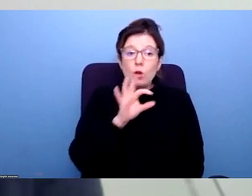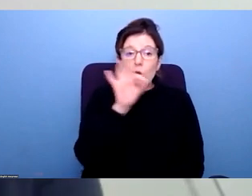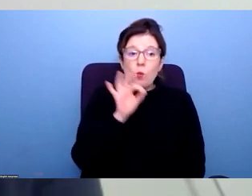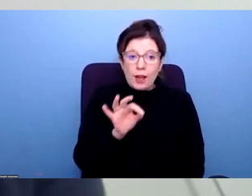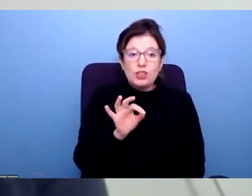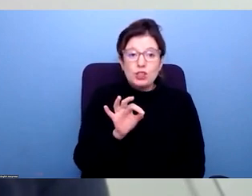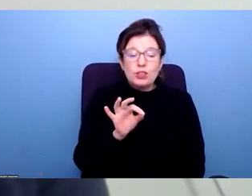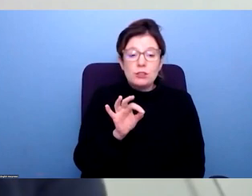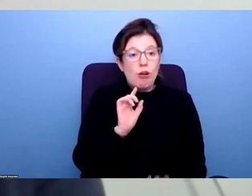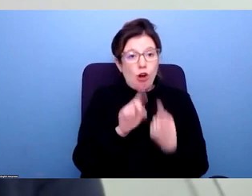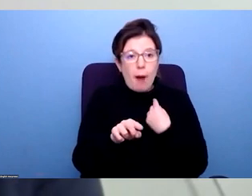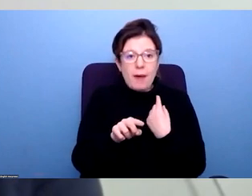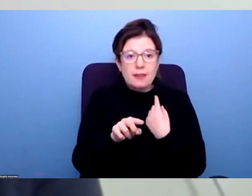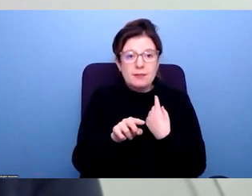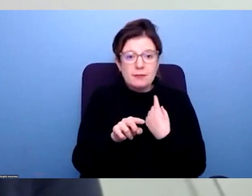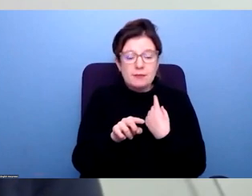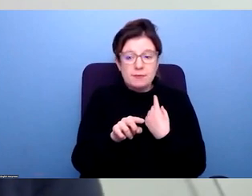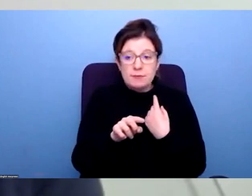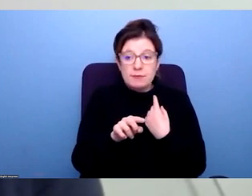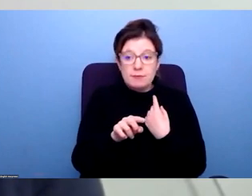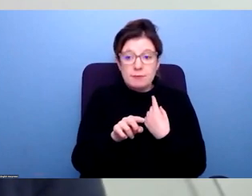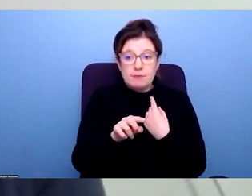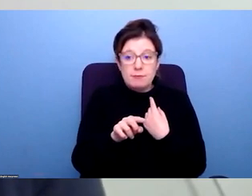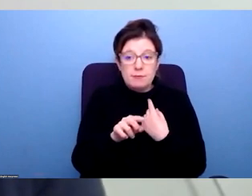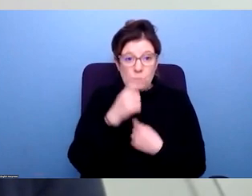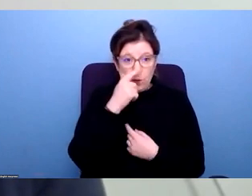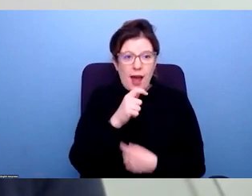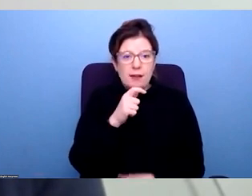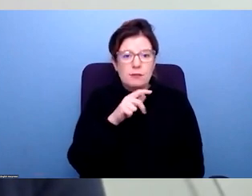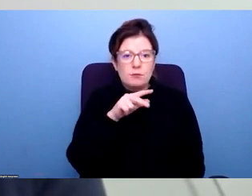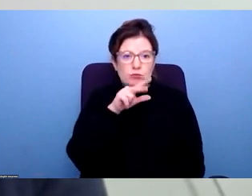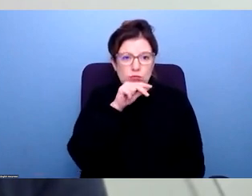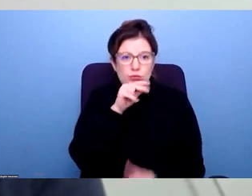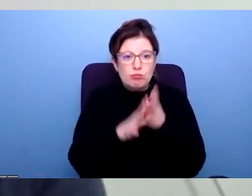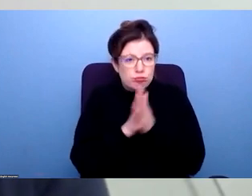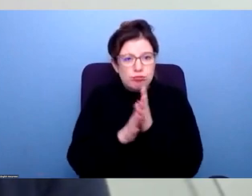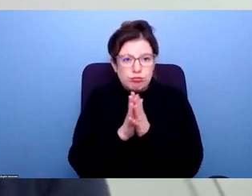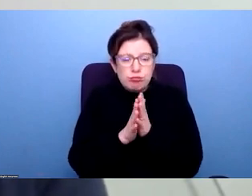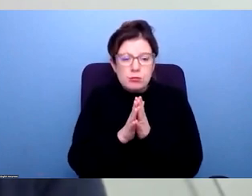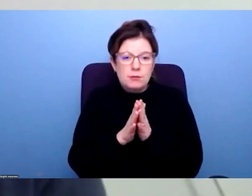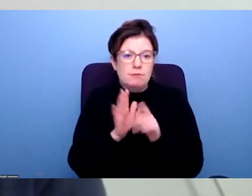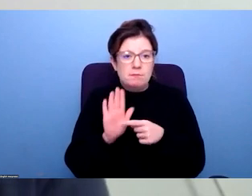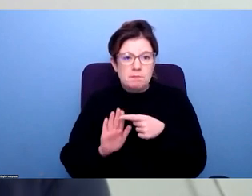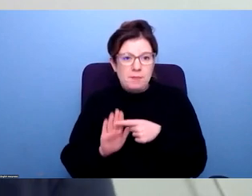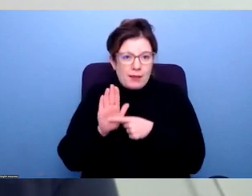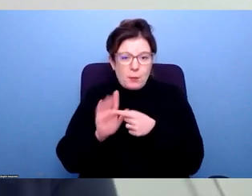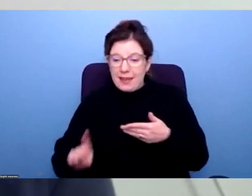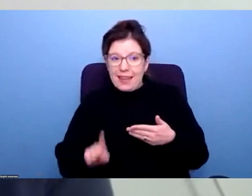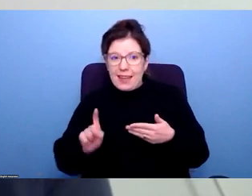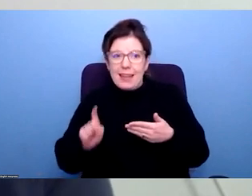a question or make a comment, and you want to do it verbally, then you can please raise your hand digitally and we'll come to you as well.